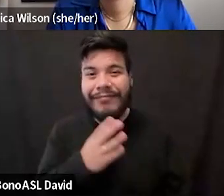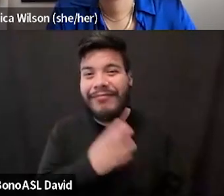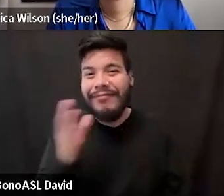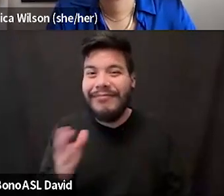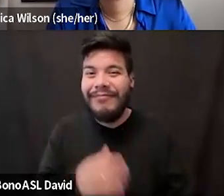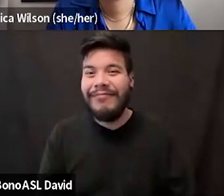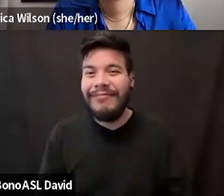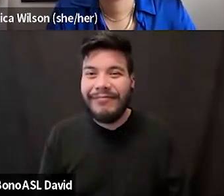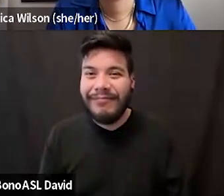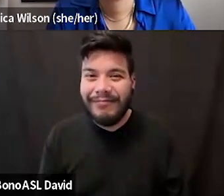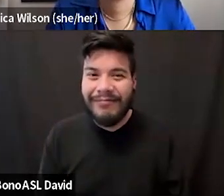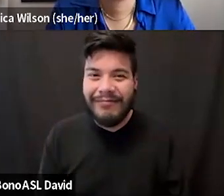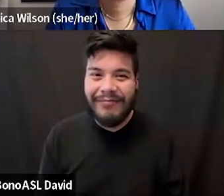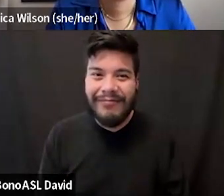please?